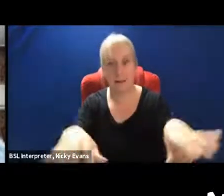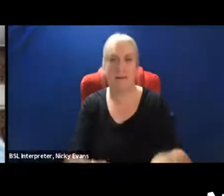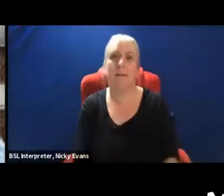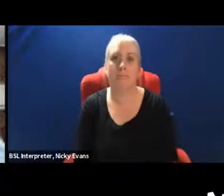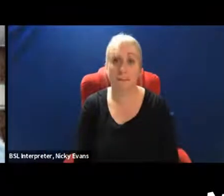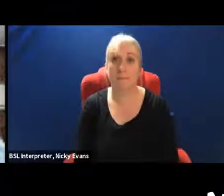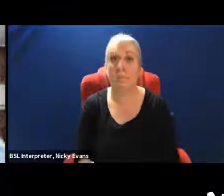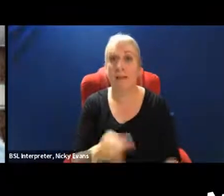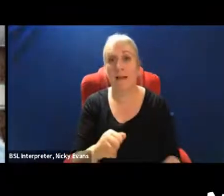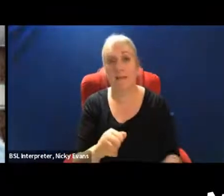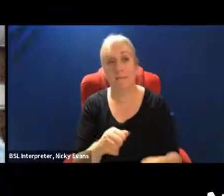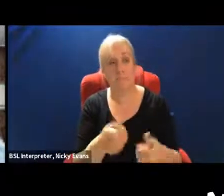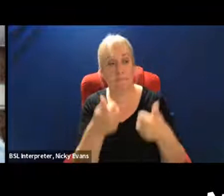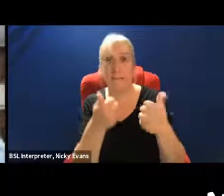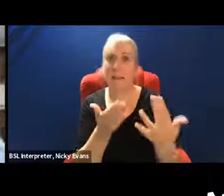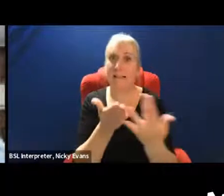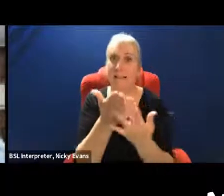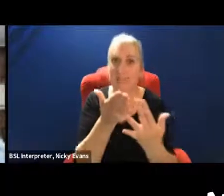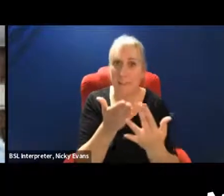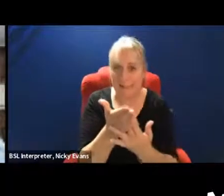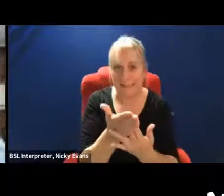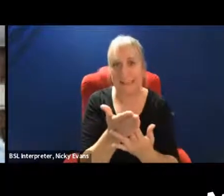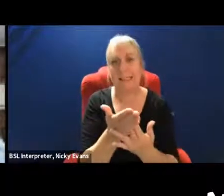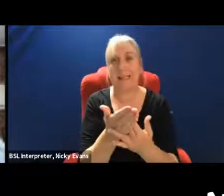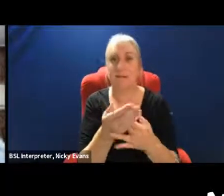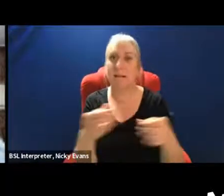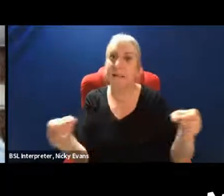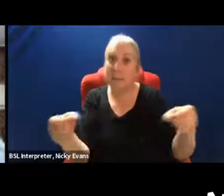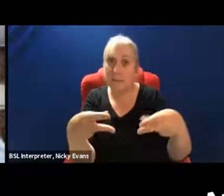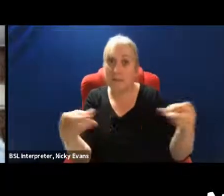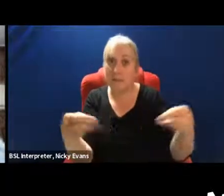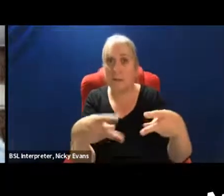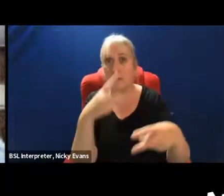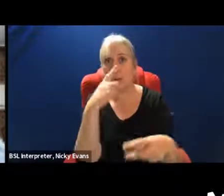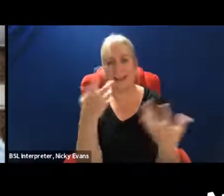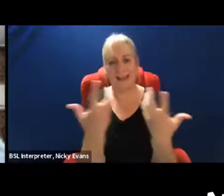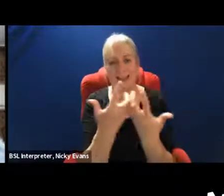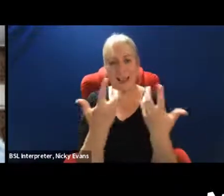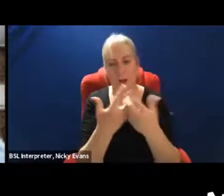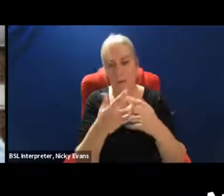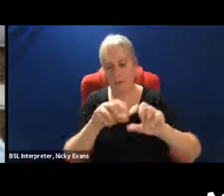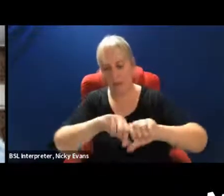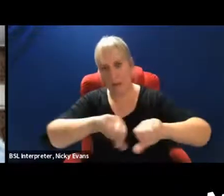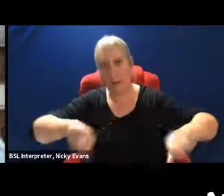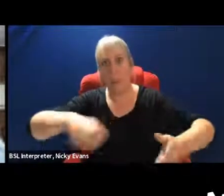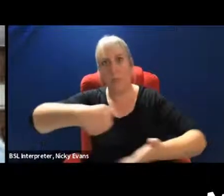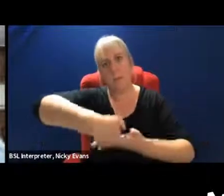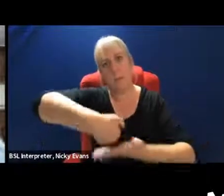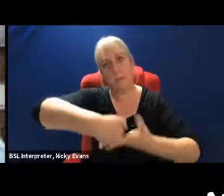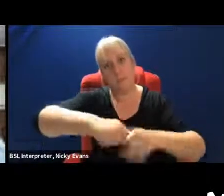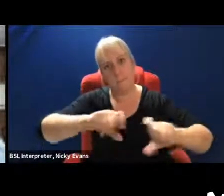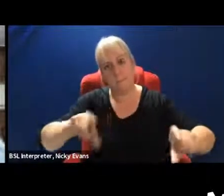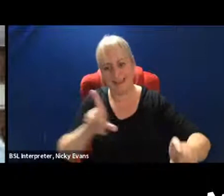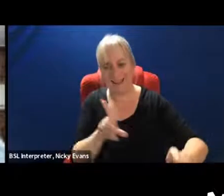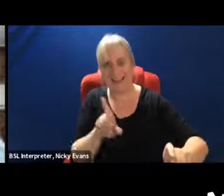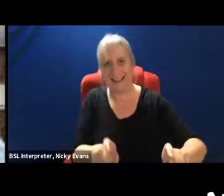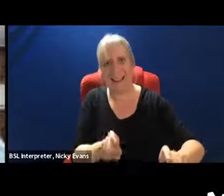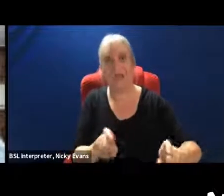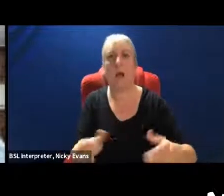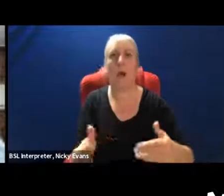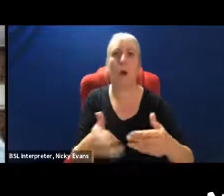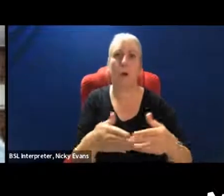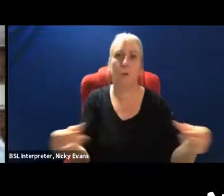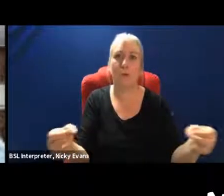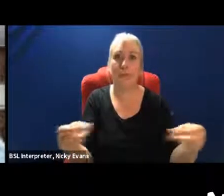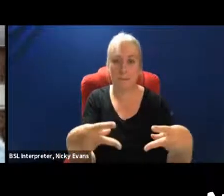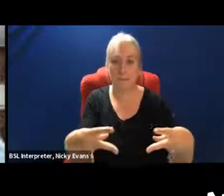number of accessibility features on the school including subtitles. You can turn them on at the bottom of your screen by pressing closed captions. We also have Nikki